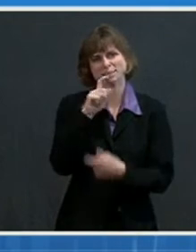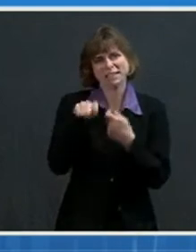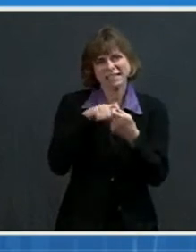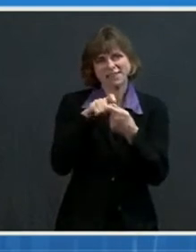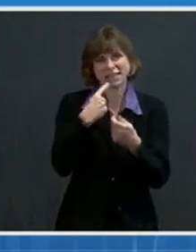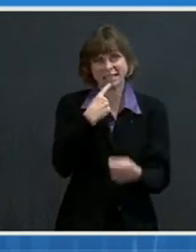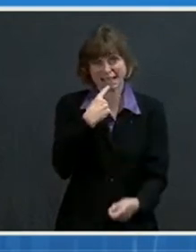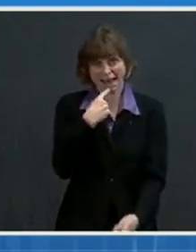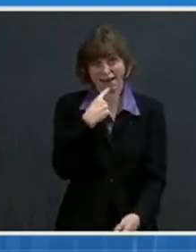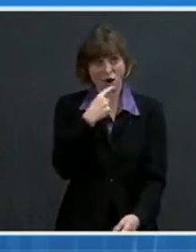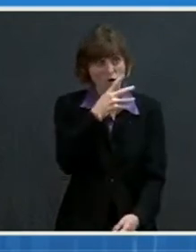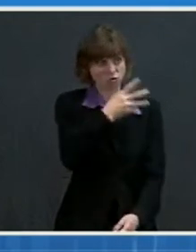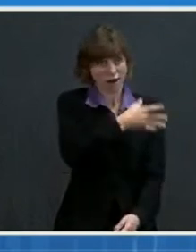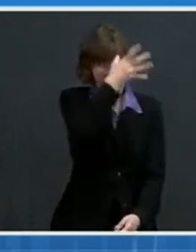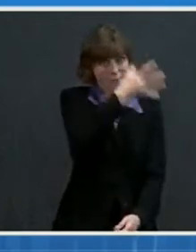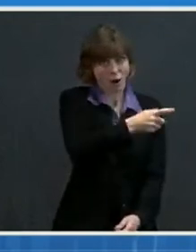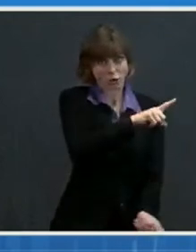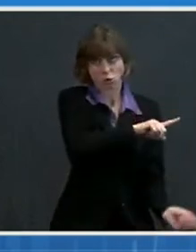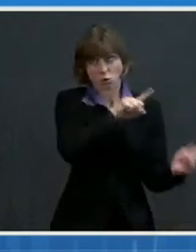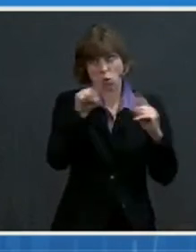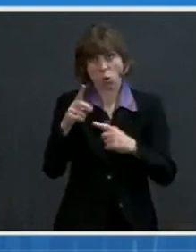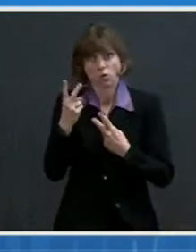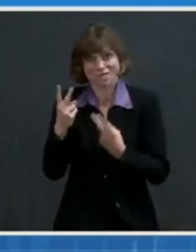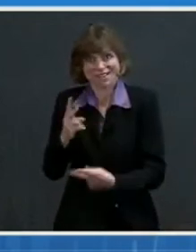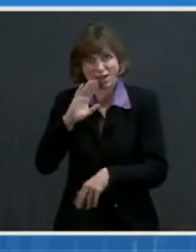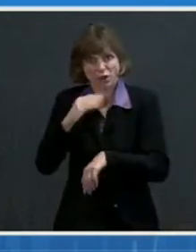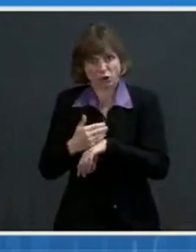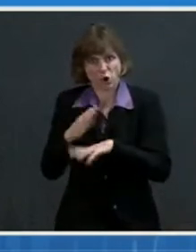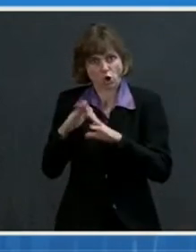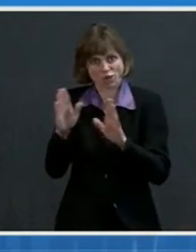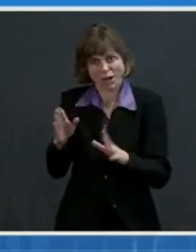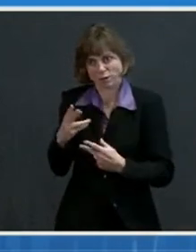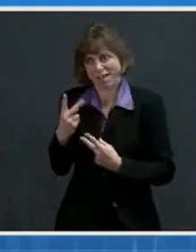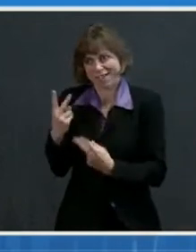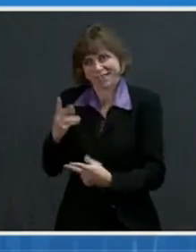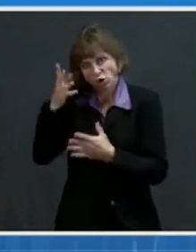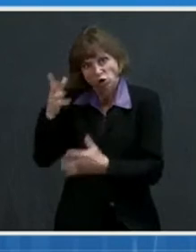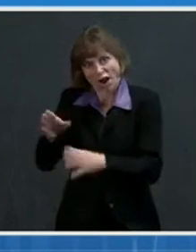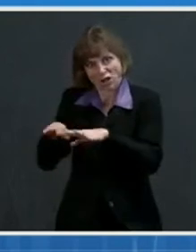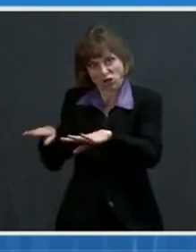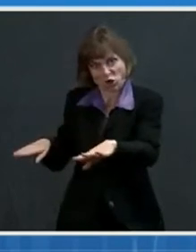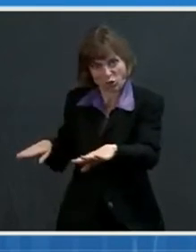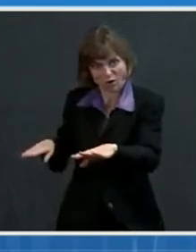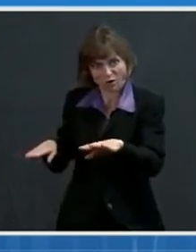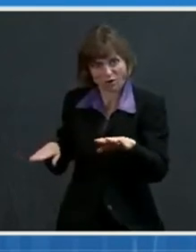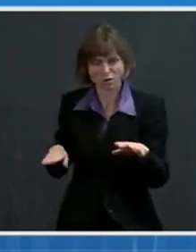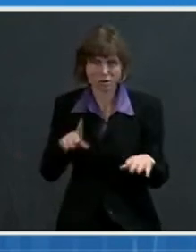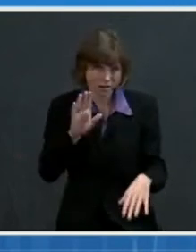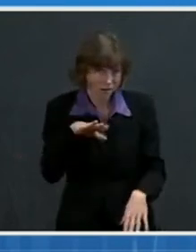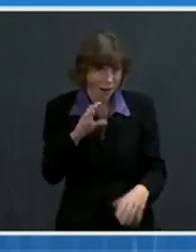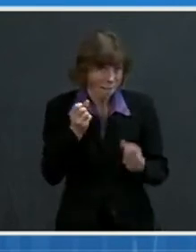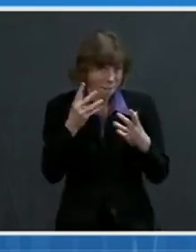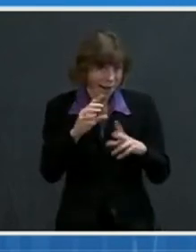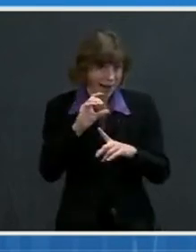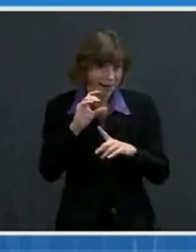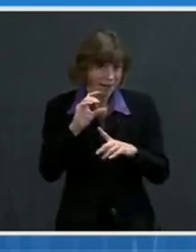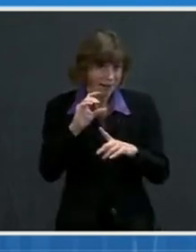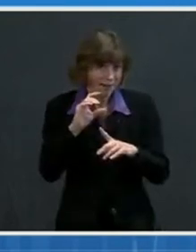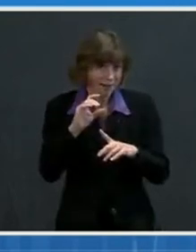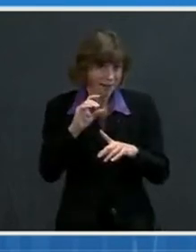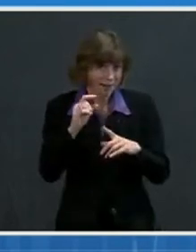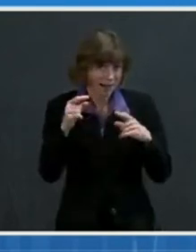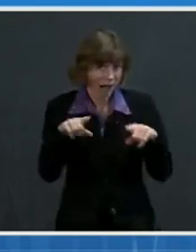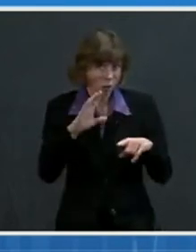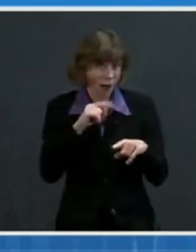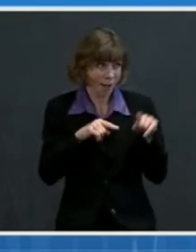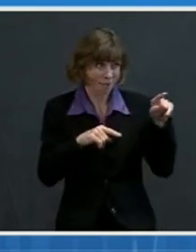go visit, uh, their daughter's house and see the grandkids. But in many cases, that's going to result in grandparents probably getting